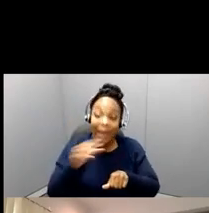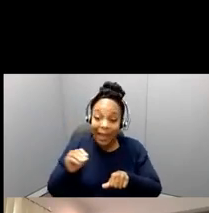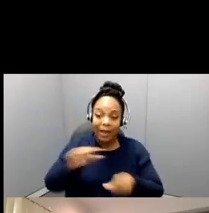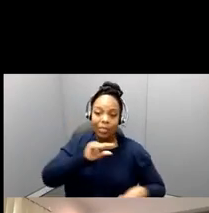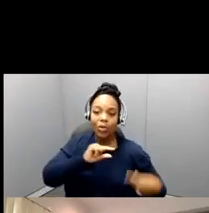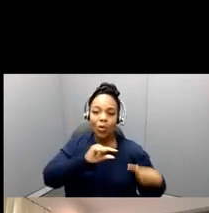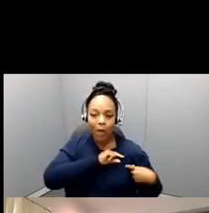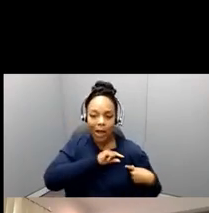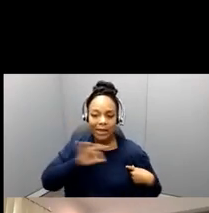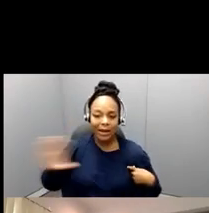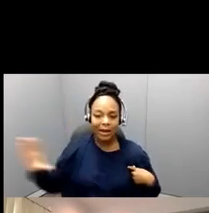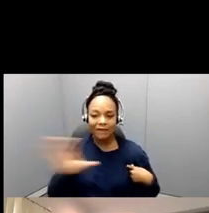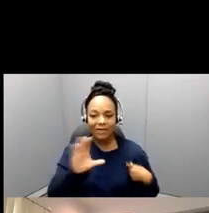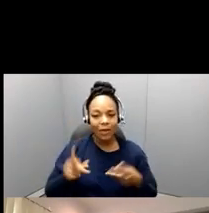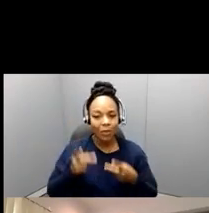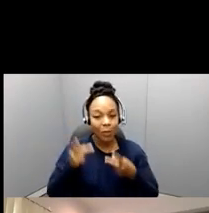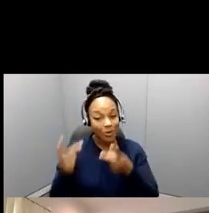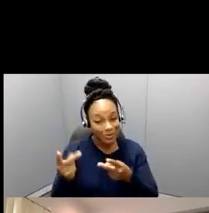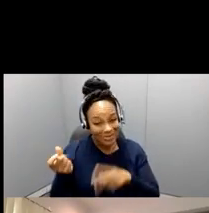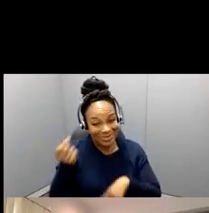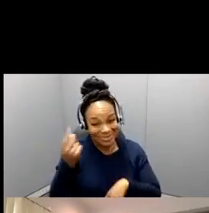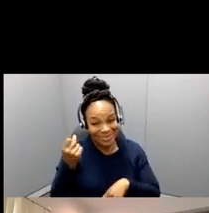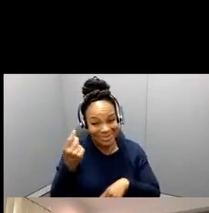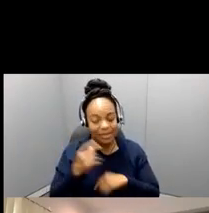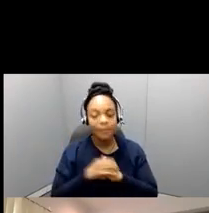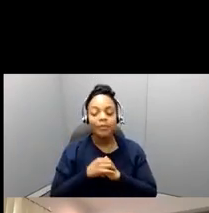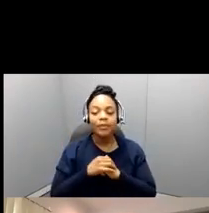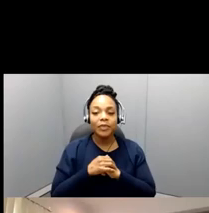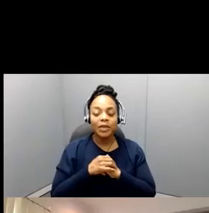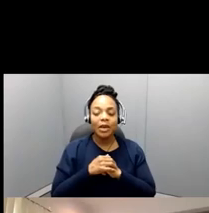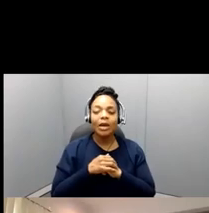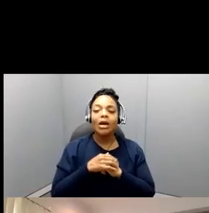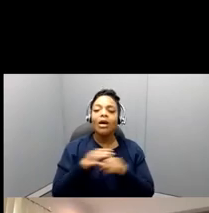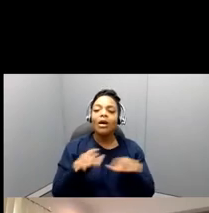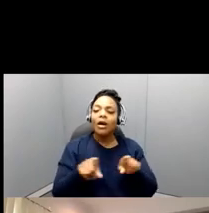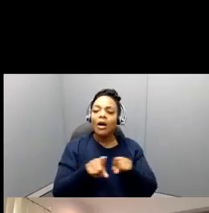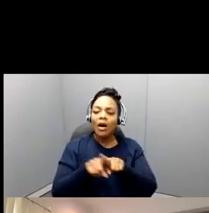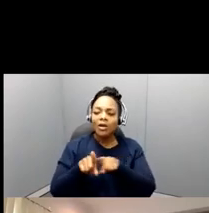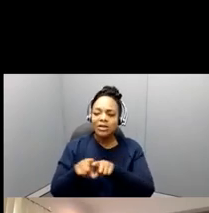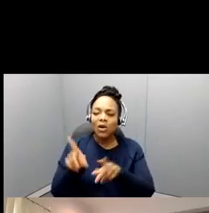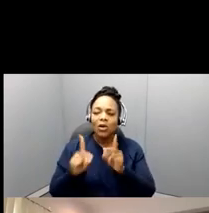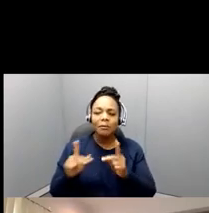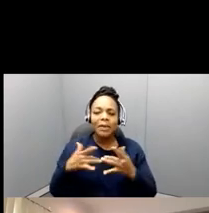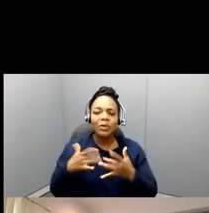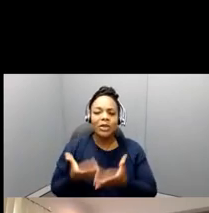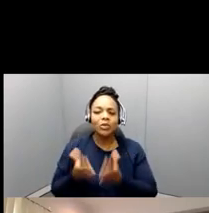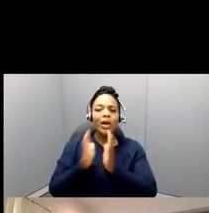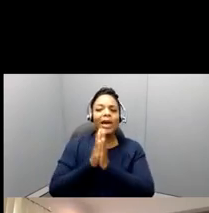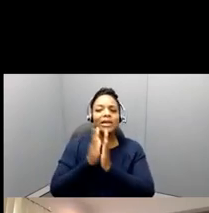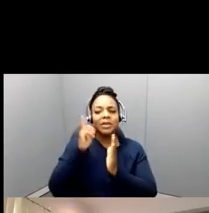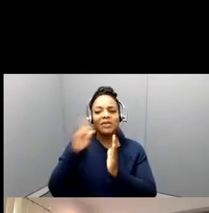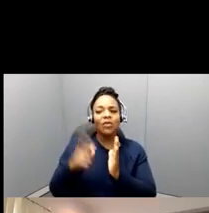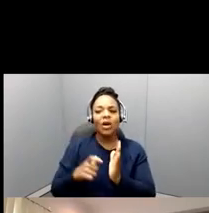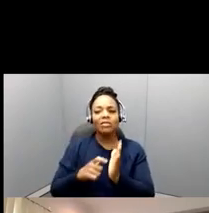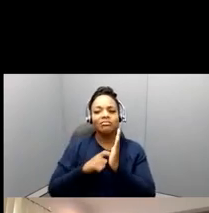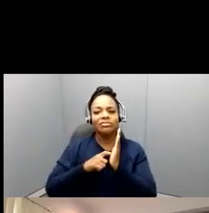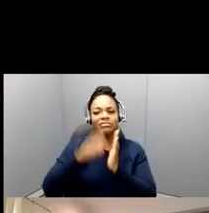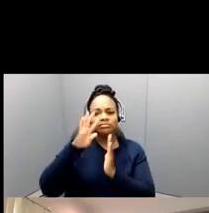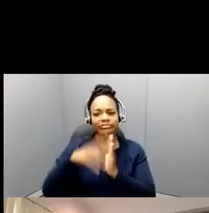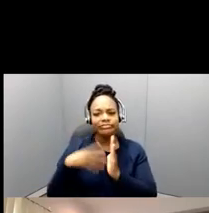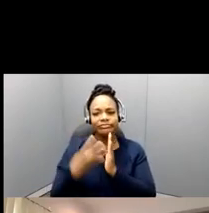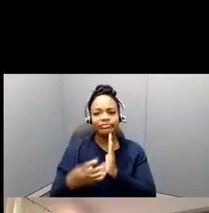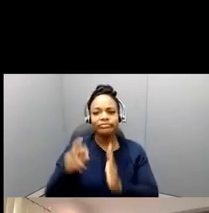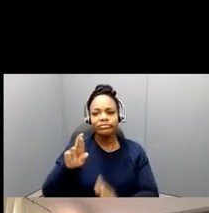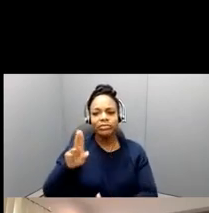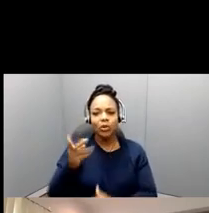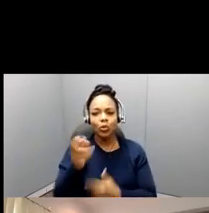One other thing to keep in mind, people asking, often looking for a rubric. It is very important that your proposal is a study